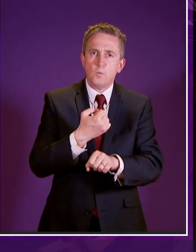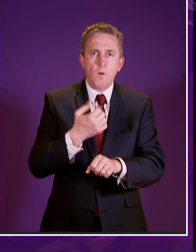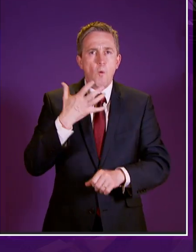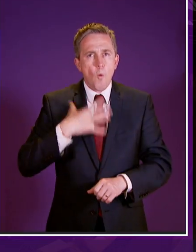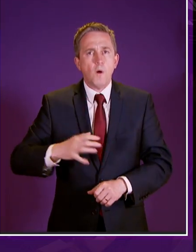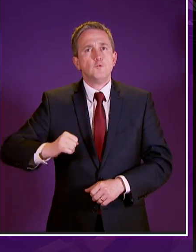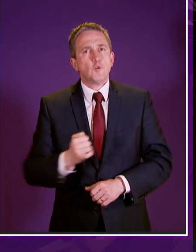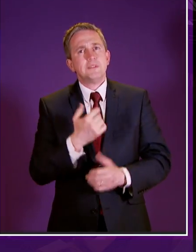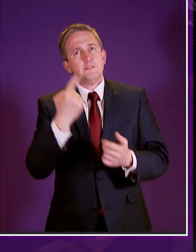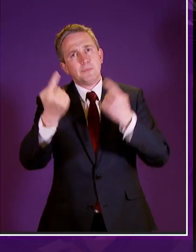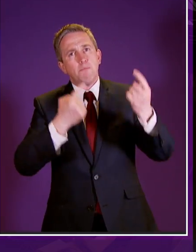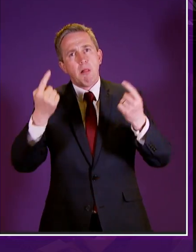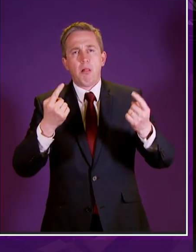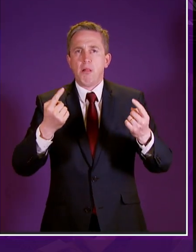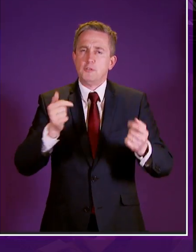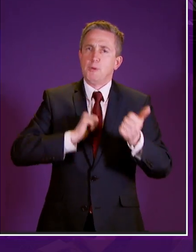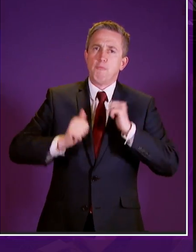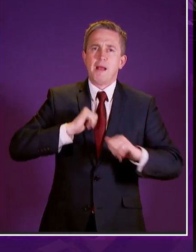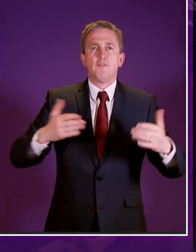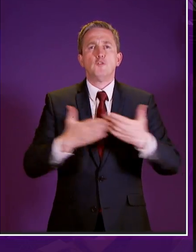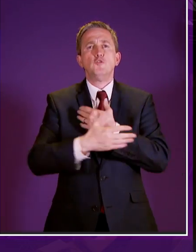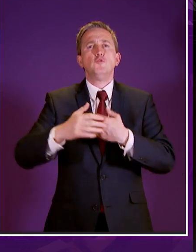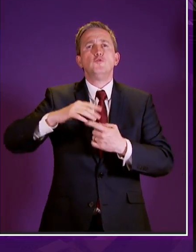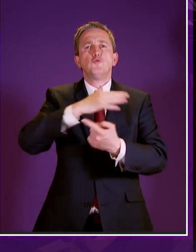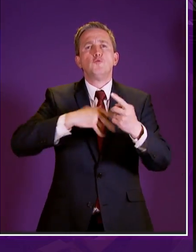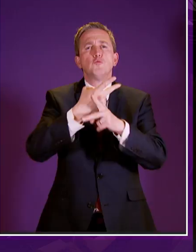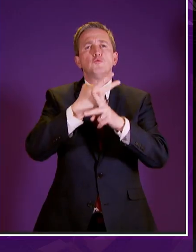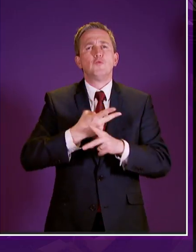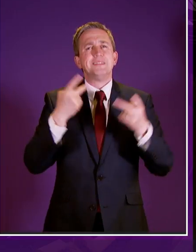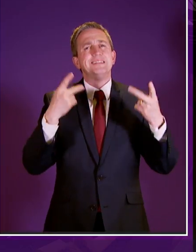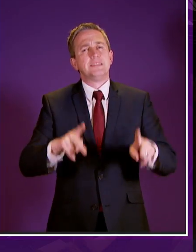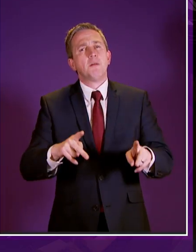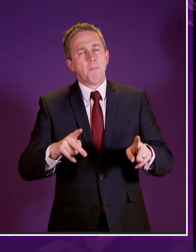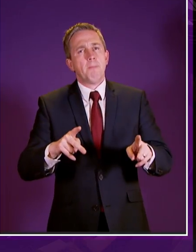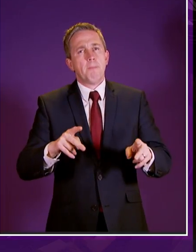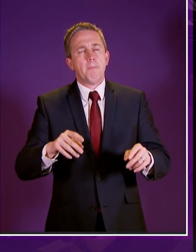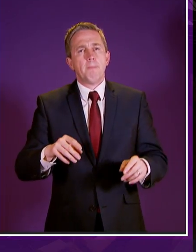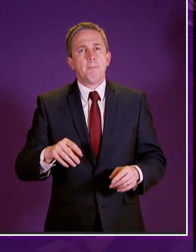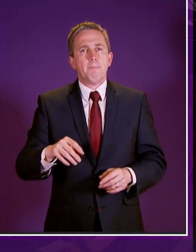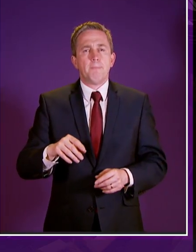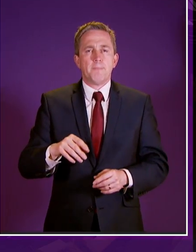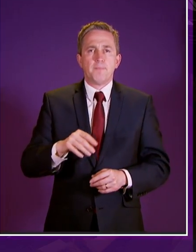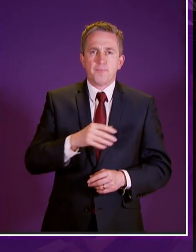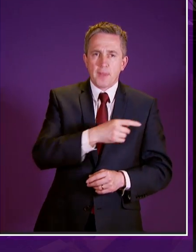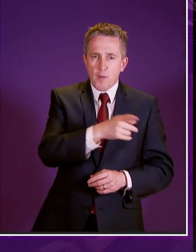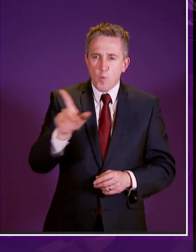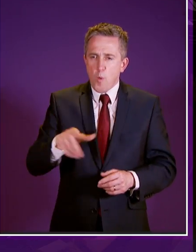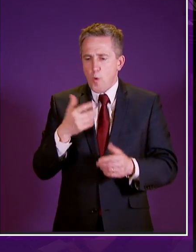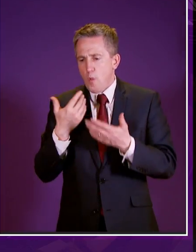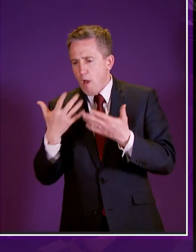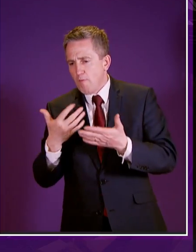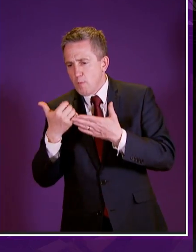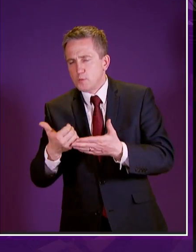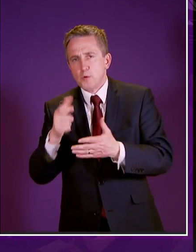be proud of its new social security system and that work here will get vital support to disabled people